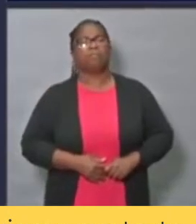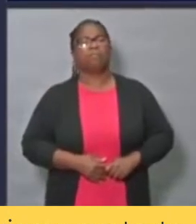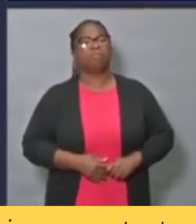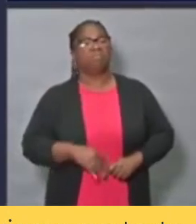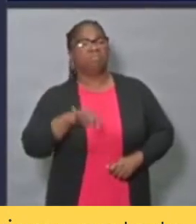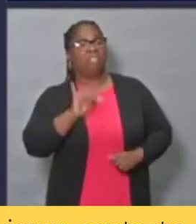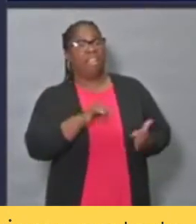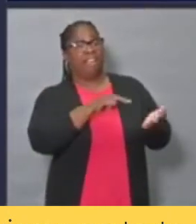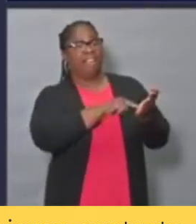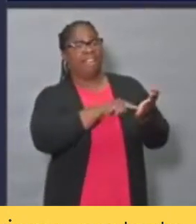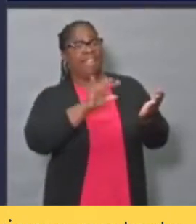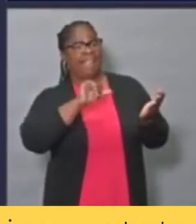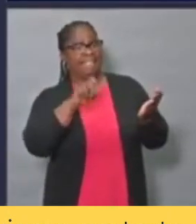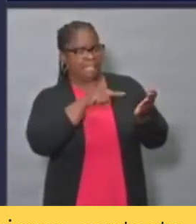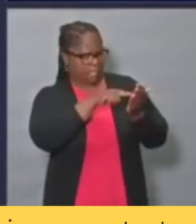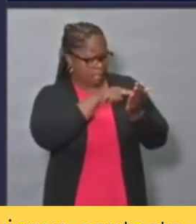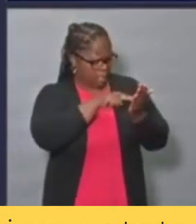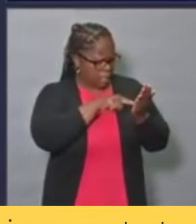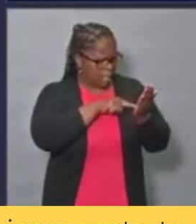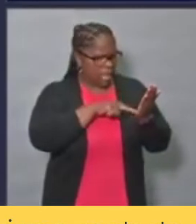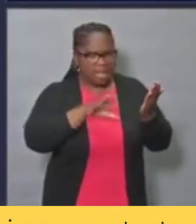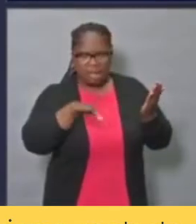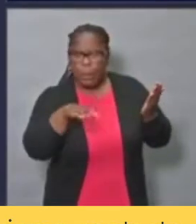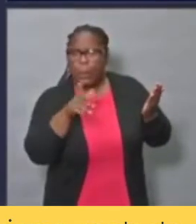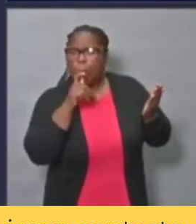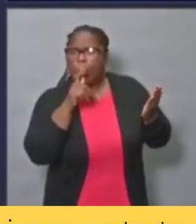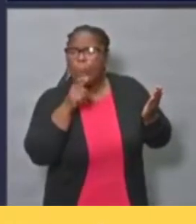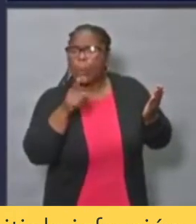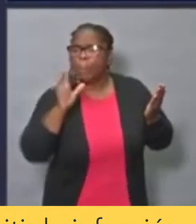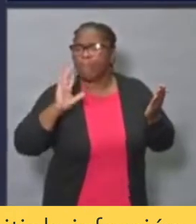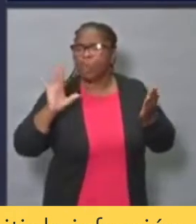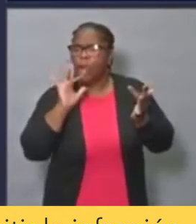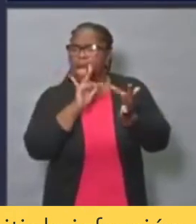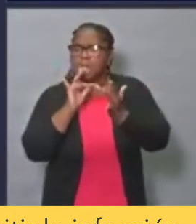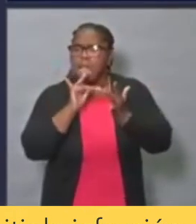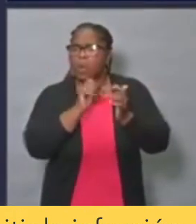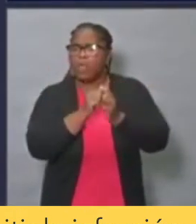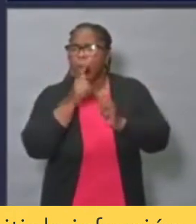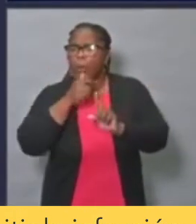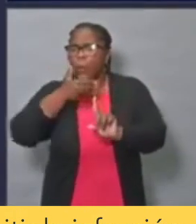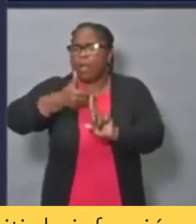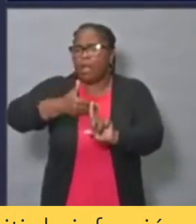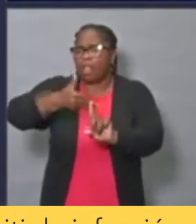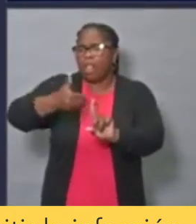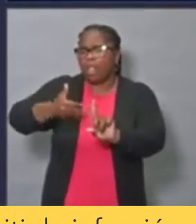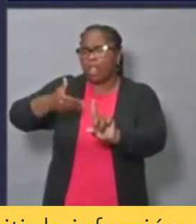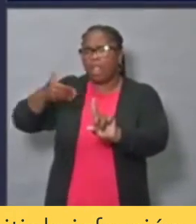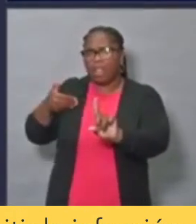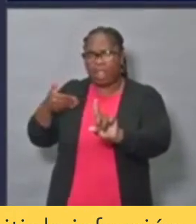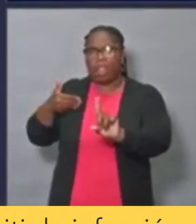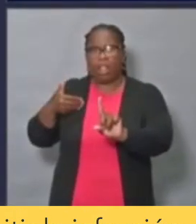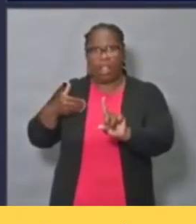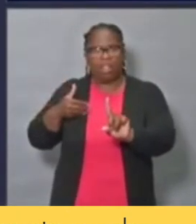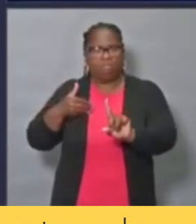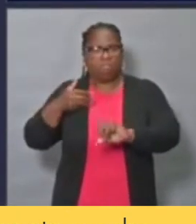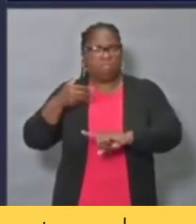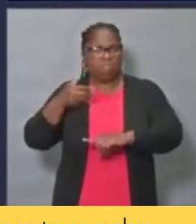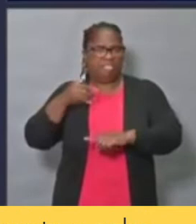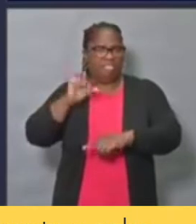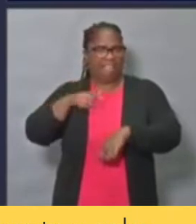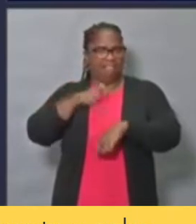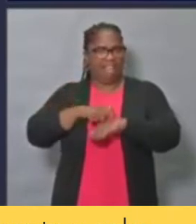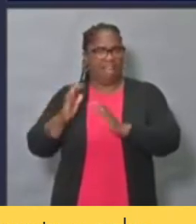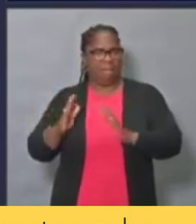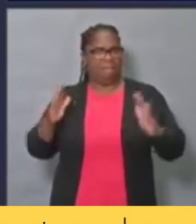they can recall everyone with whom they had a close contact during the time frame in which they could spread the infection to others.